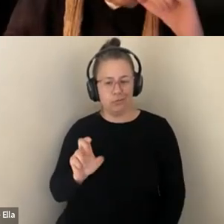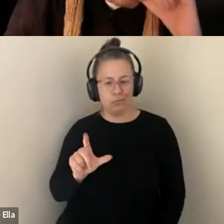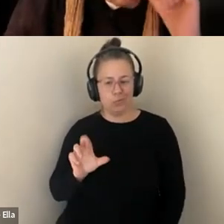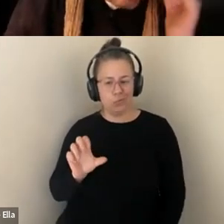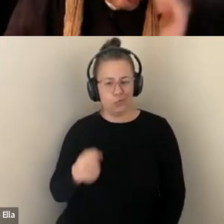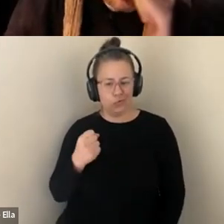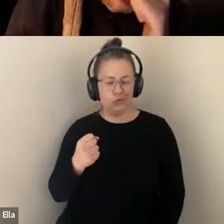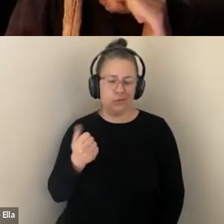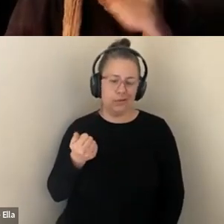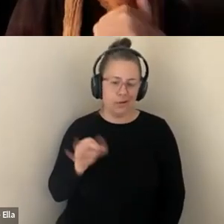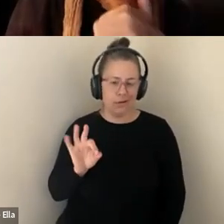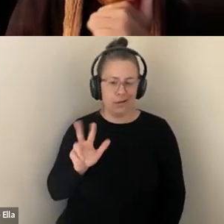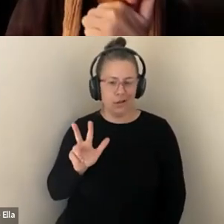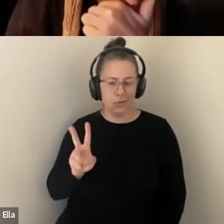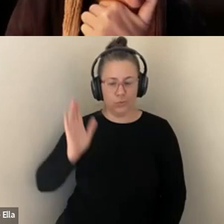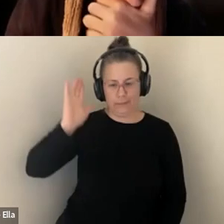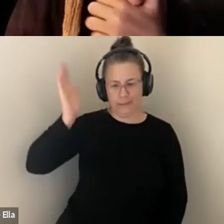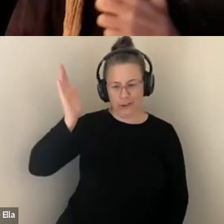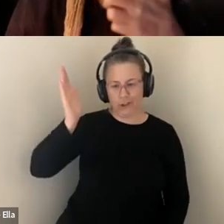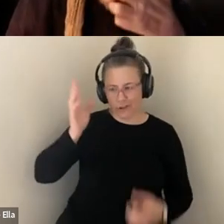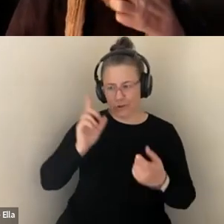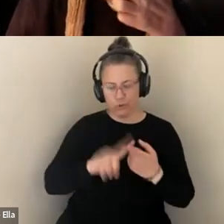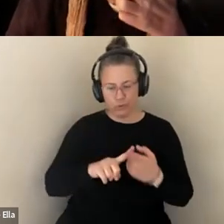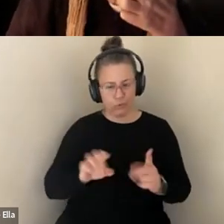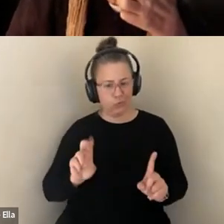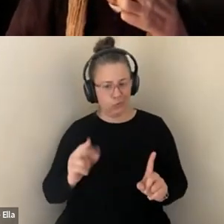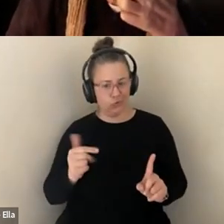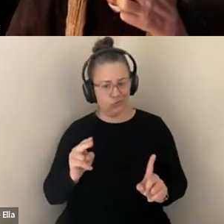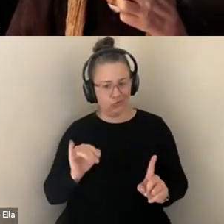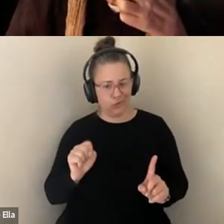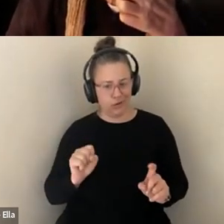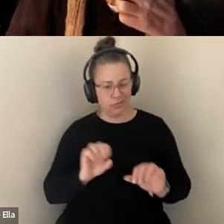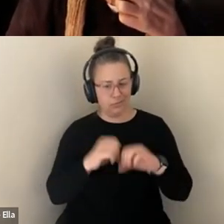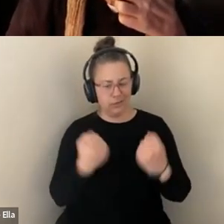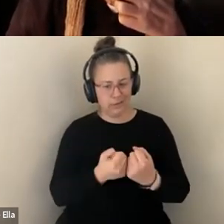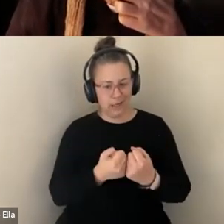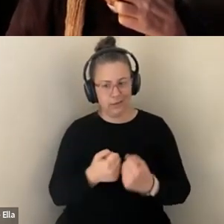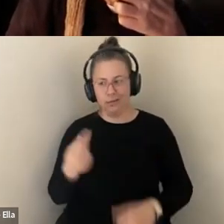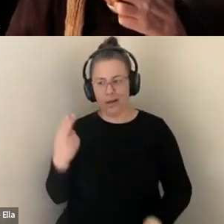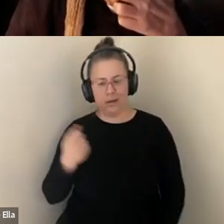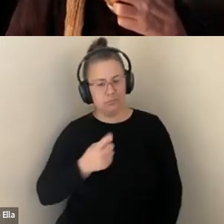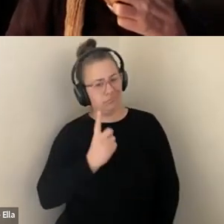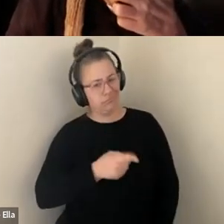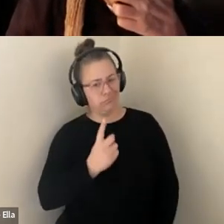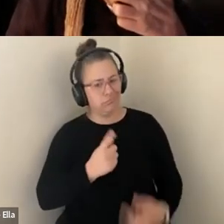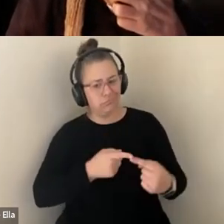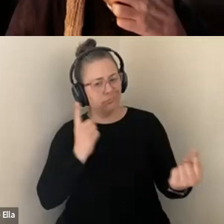EUGENIC SOCIETY IN WHICH HE CONDEMNED IT. AND I DO THINK IT'S REALLY IMPORTANT TO HIGHLIGHT THAT THERE WERE SCIENTISTS,